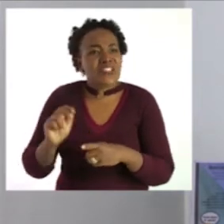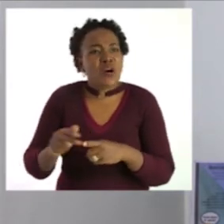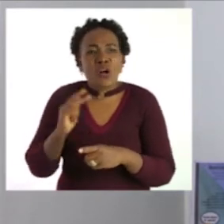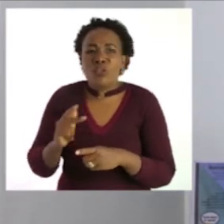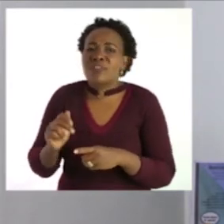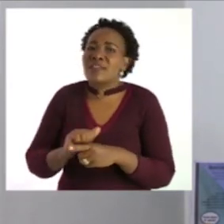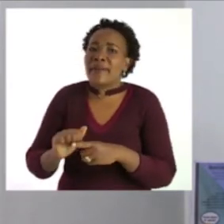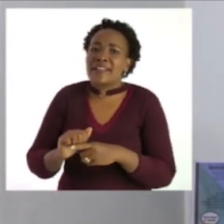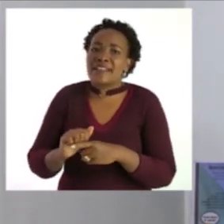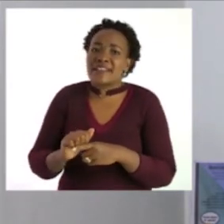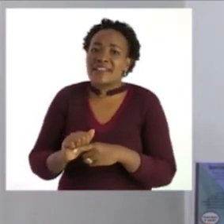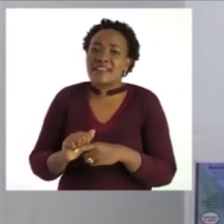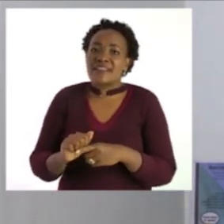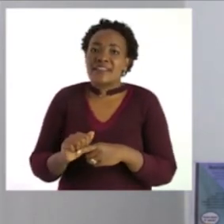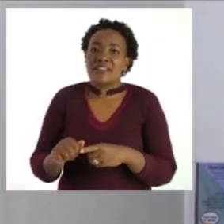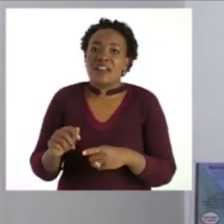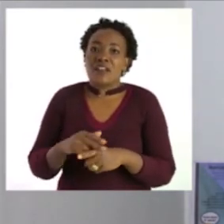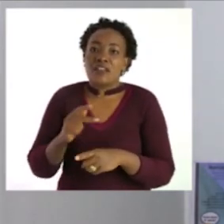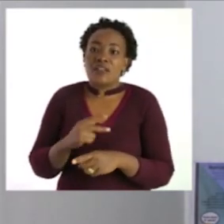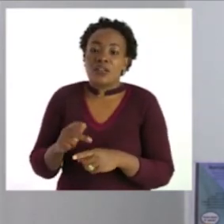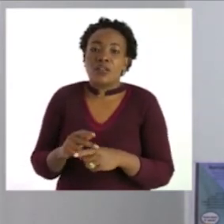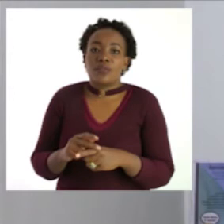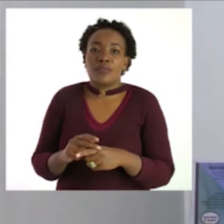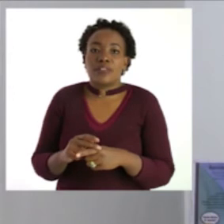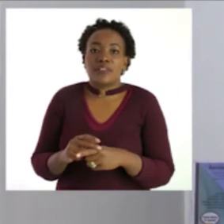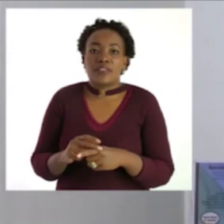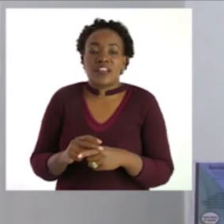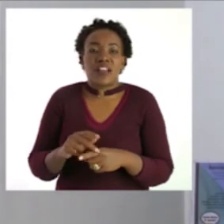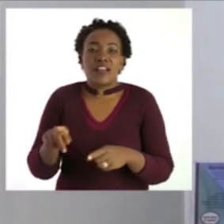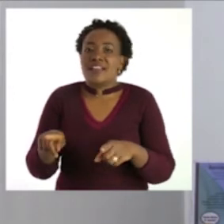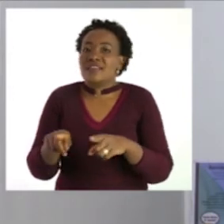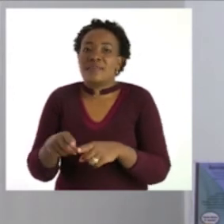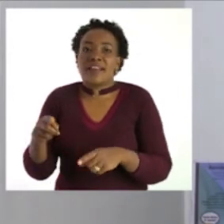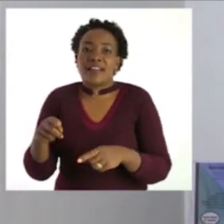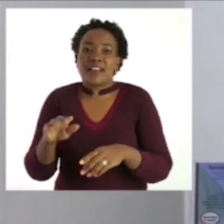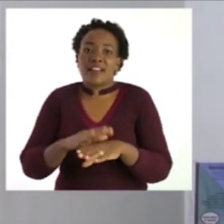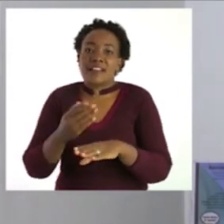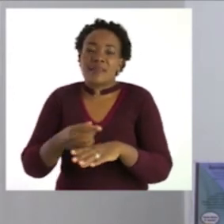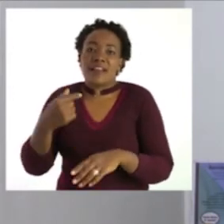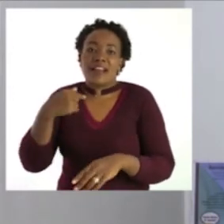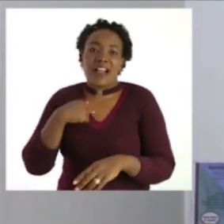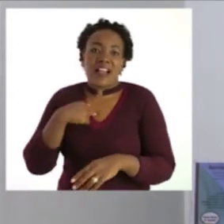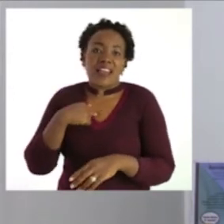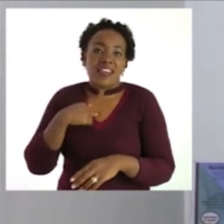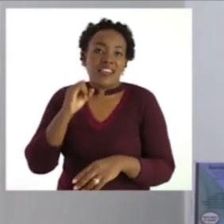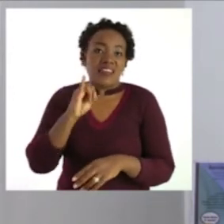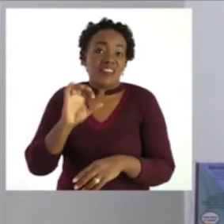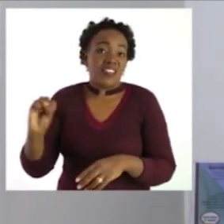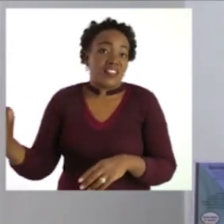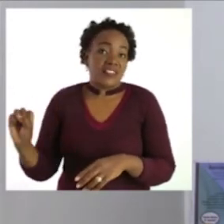sound the letters we have examples like i we also have is